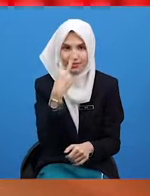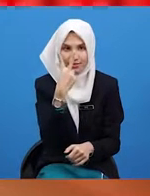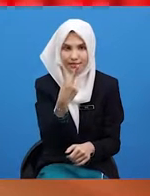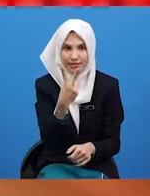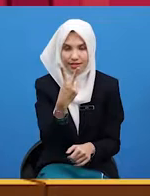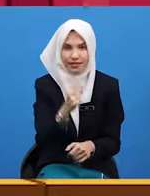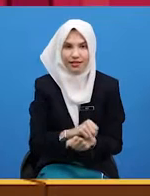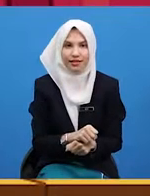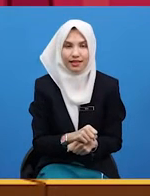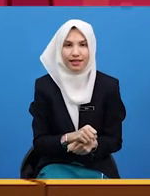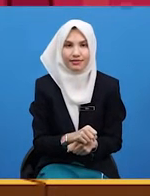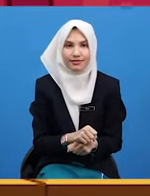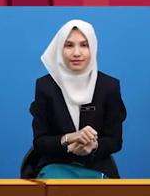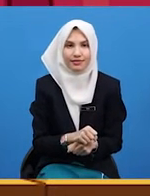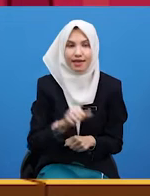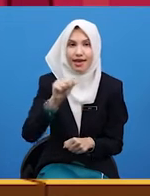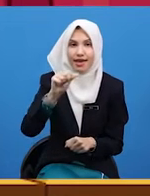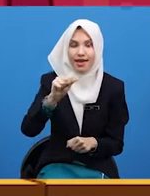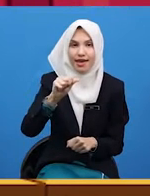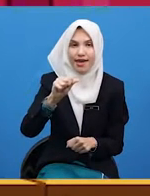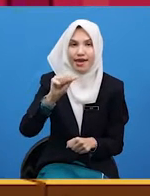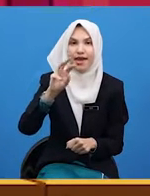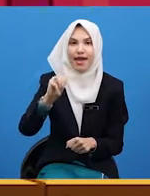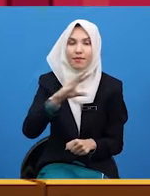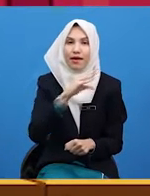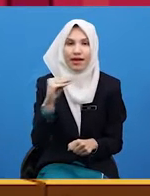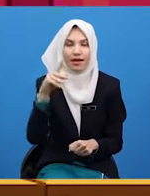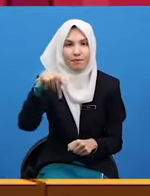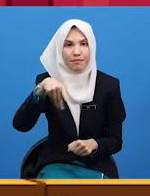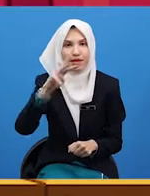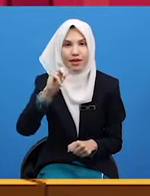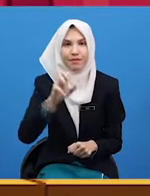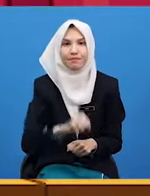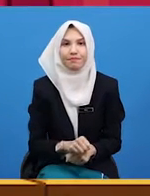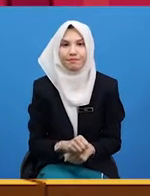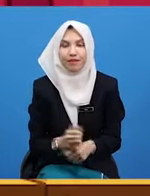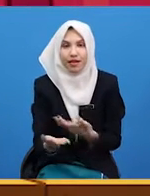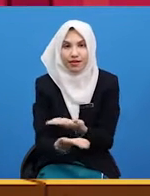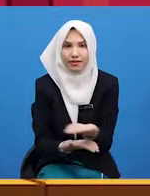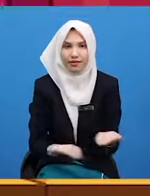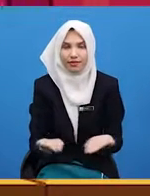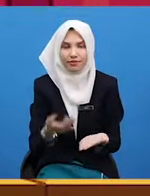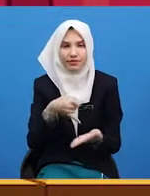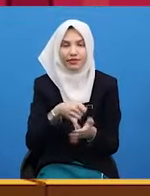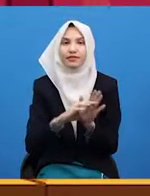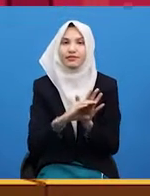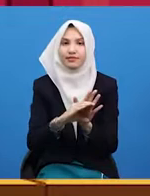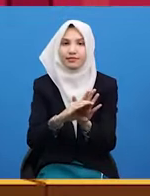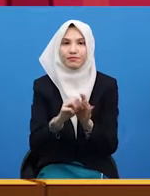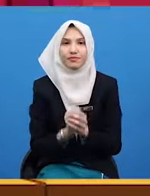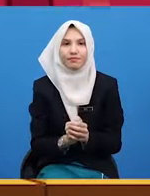the letters AM and PM. Here is an example.